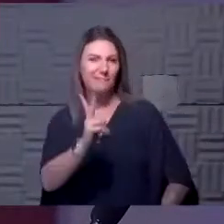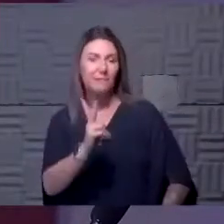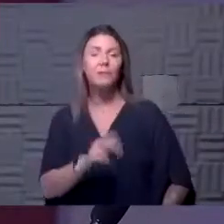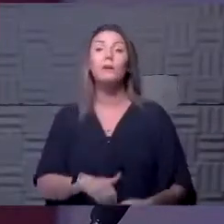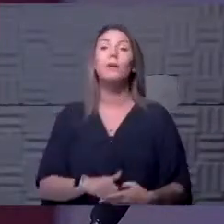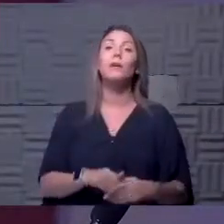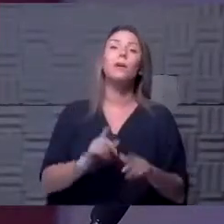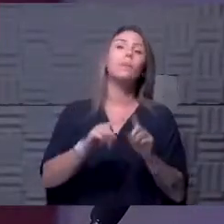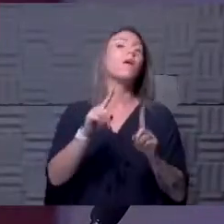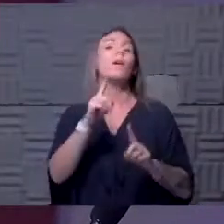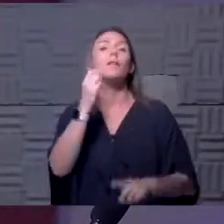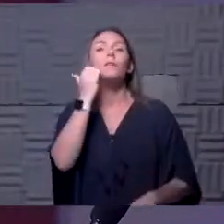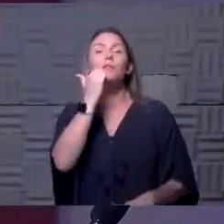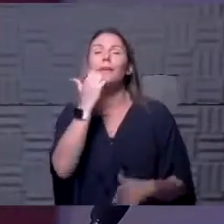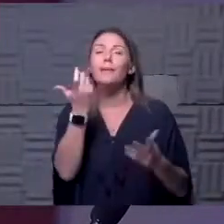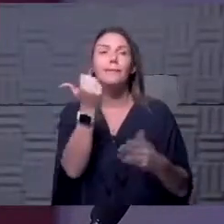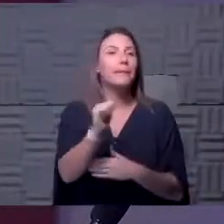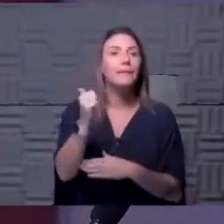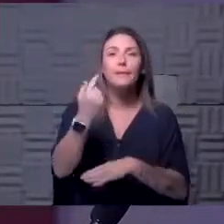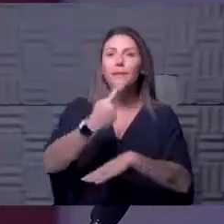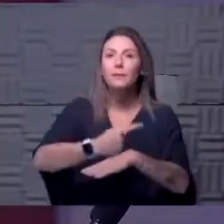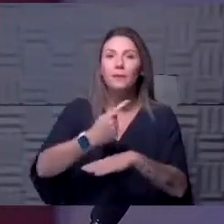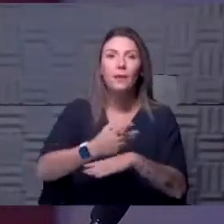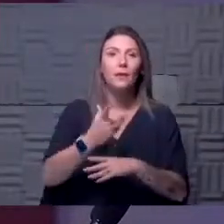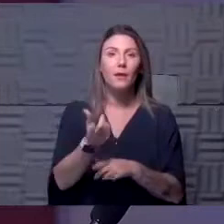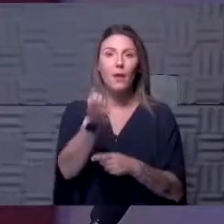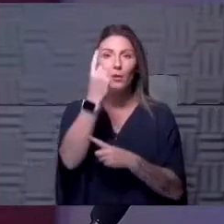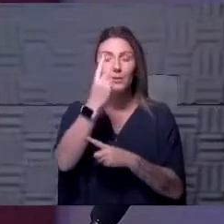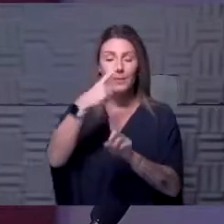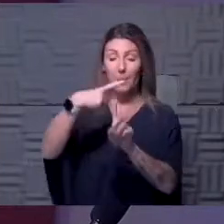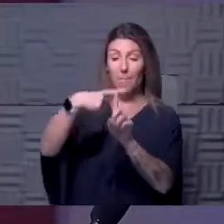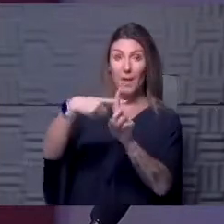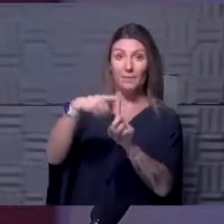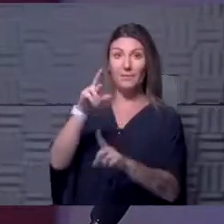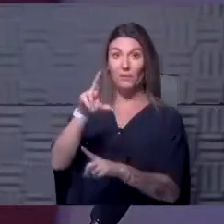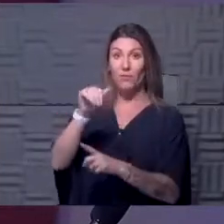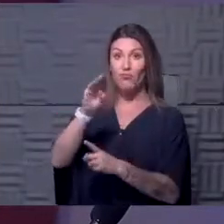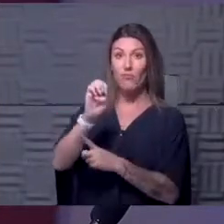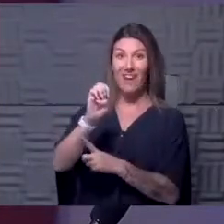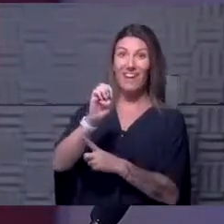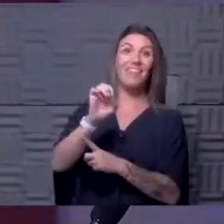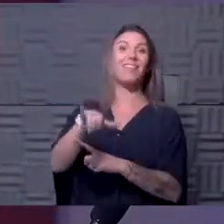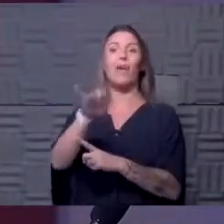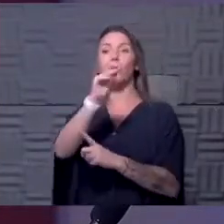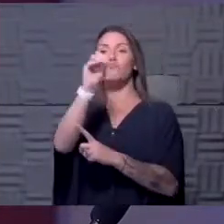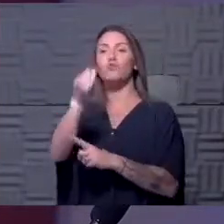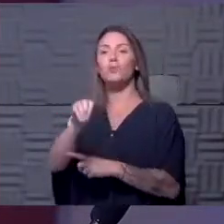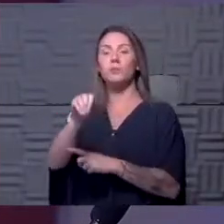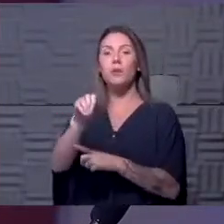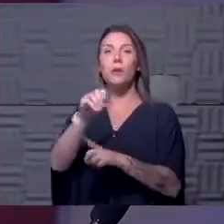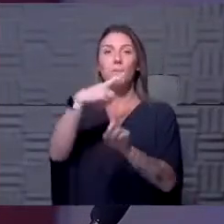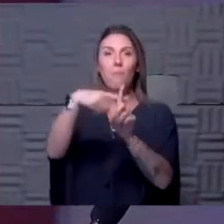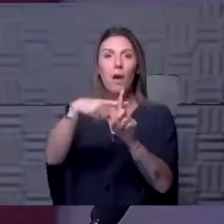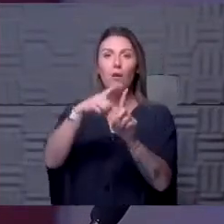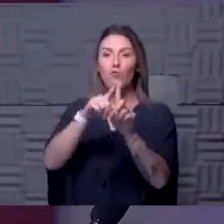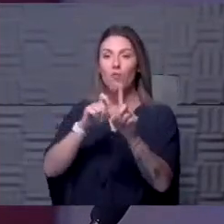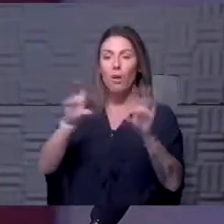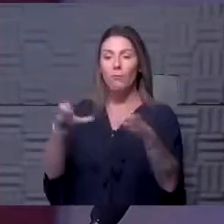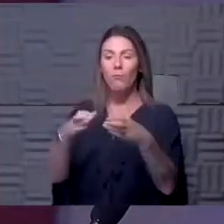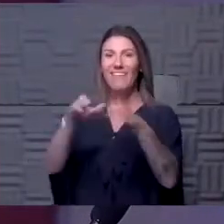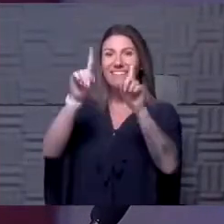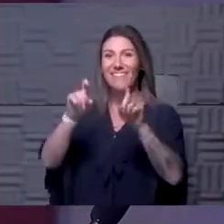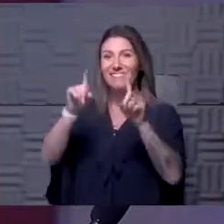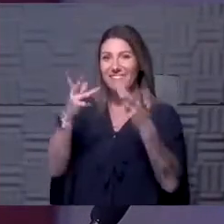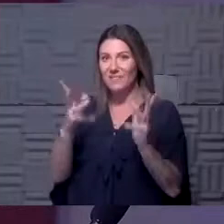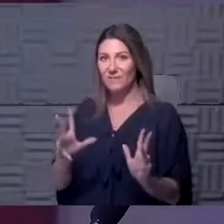any daily, on any given day on a daily basis, understanding the positivity rate, the percent positive out of those tests done, helps us